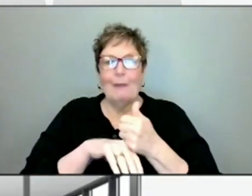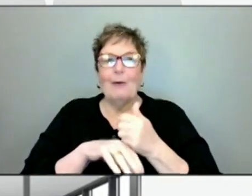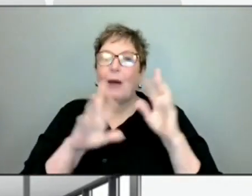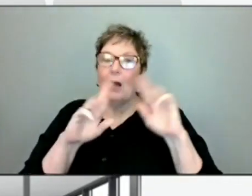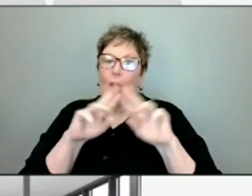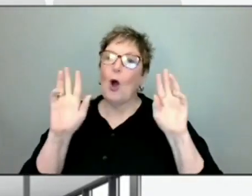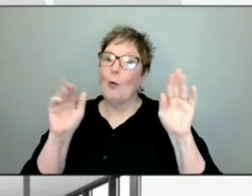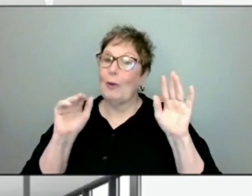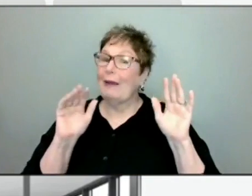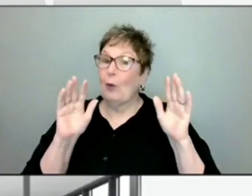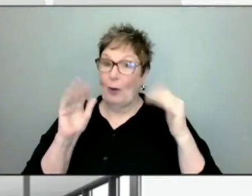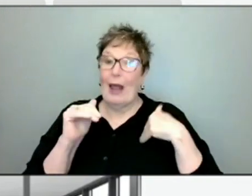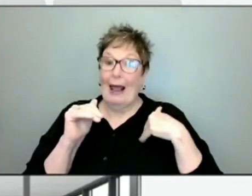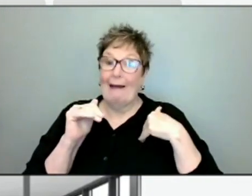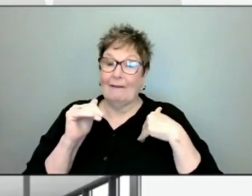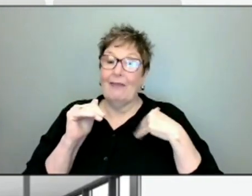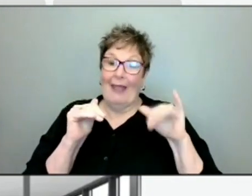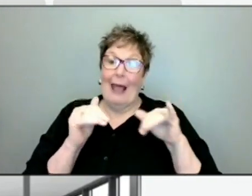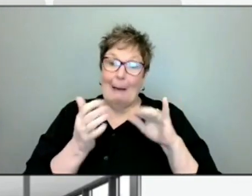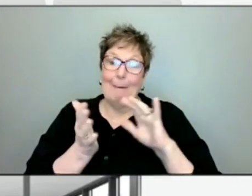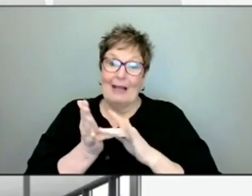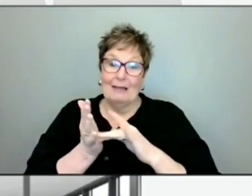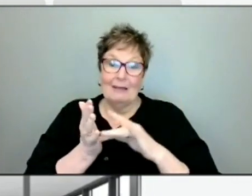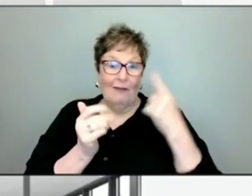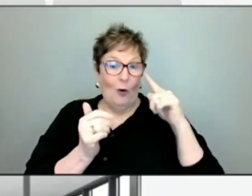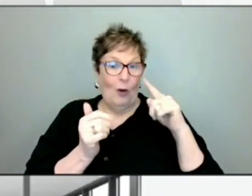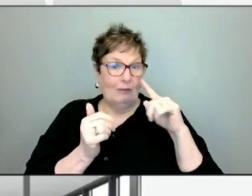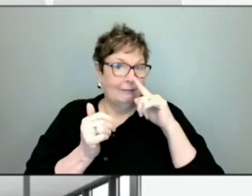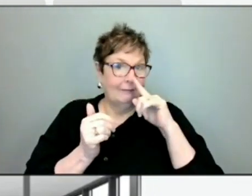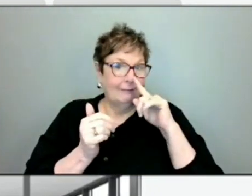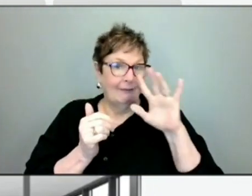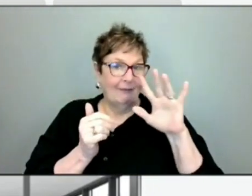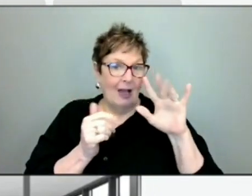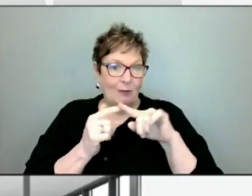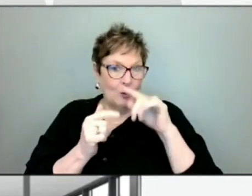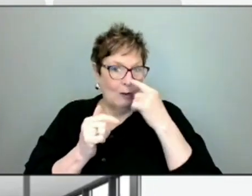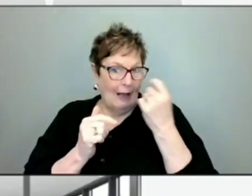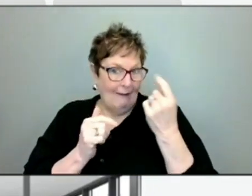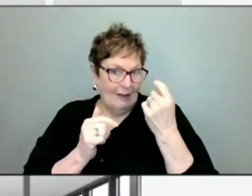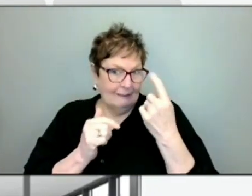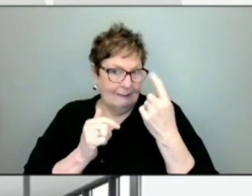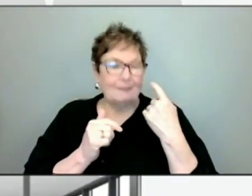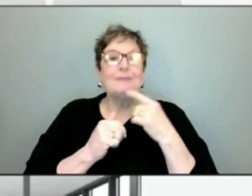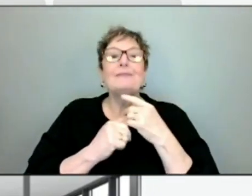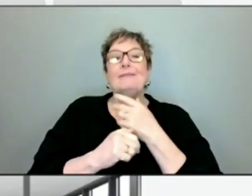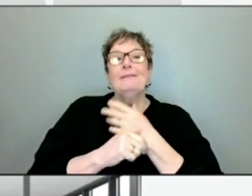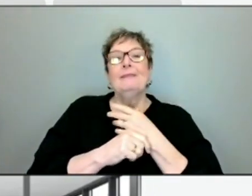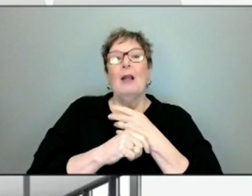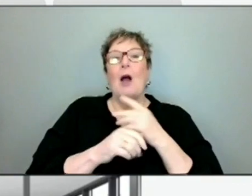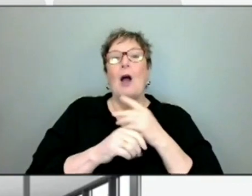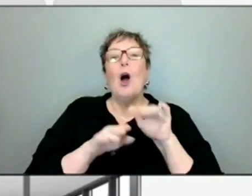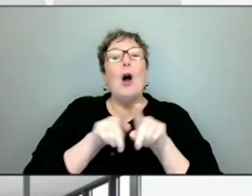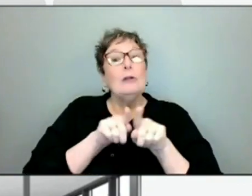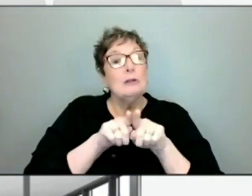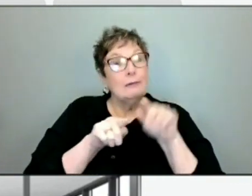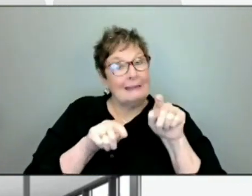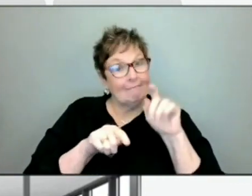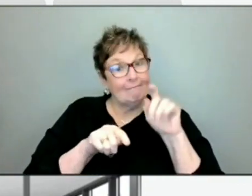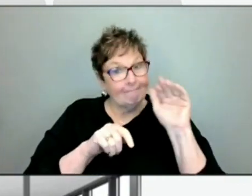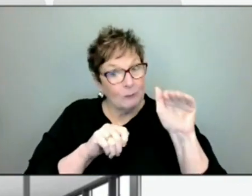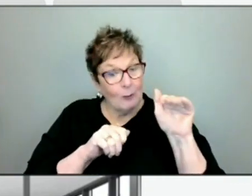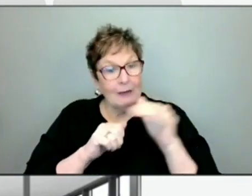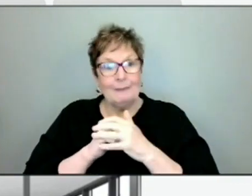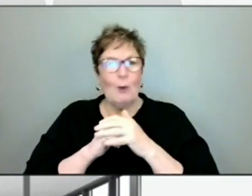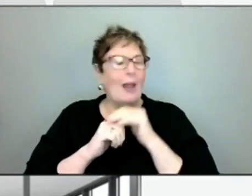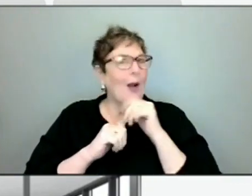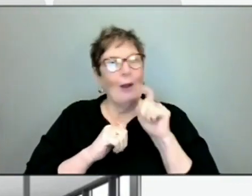the five to 11 year olds will be eligible as well. I do want to just remind people that I don't have